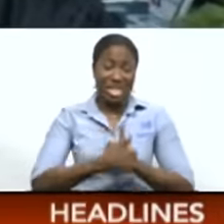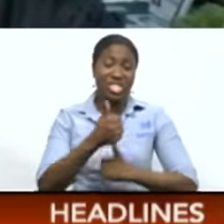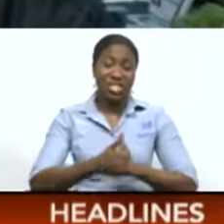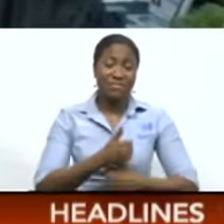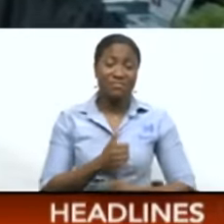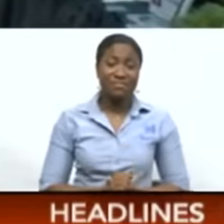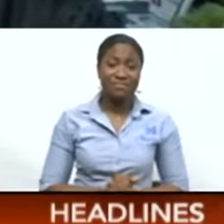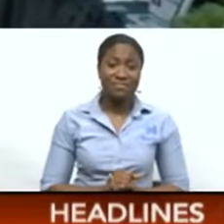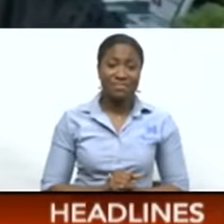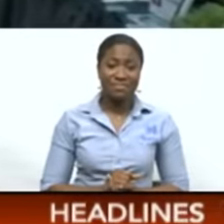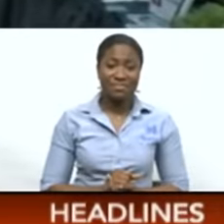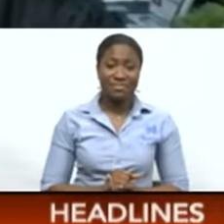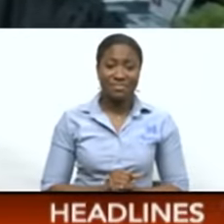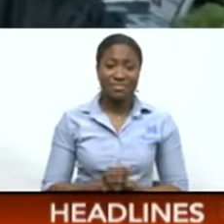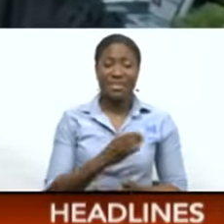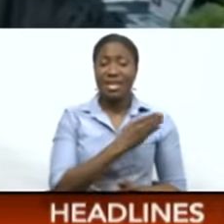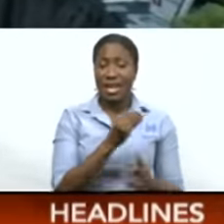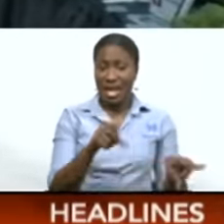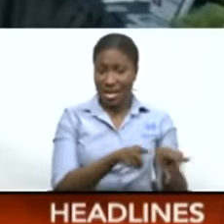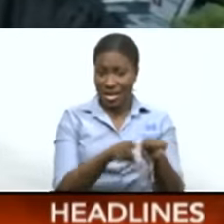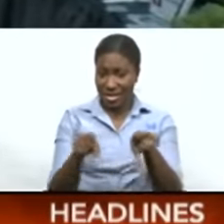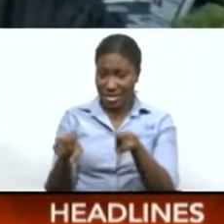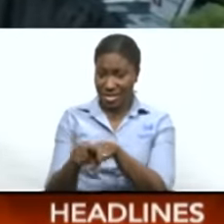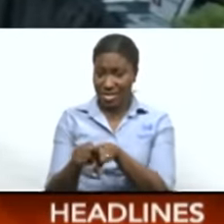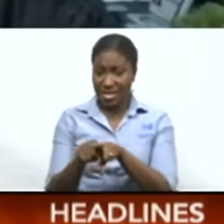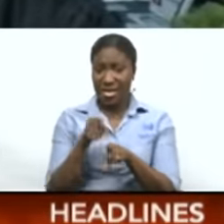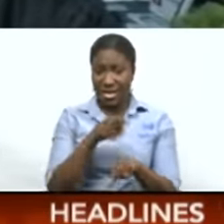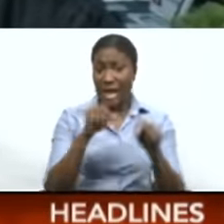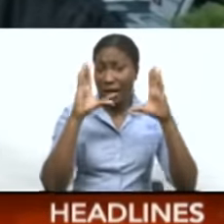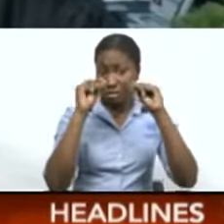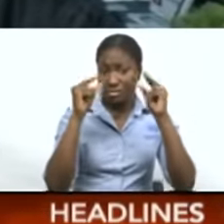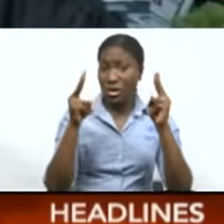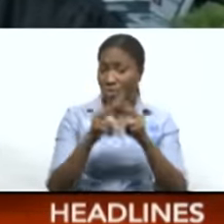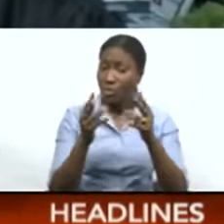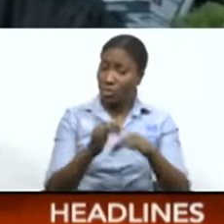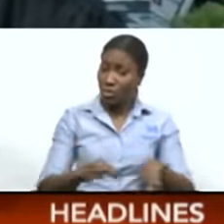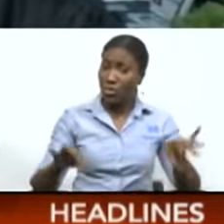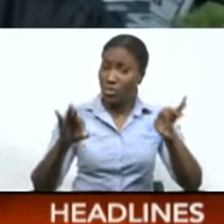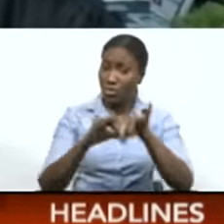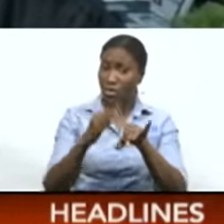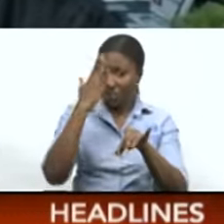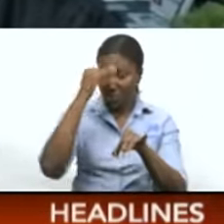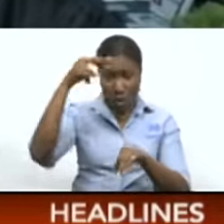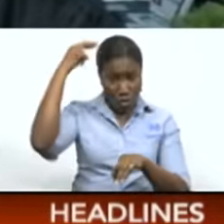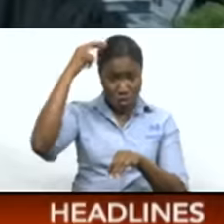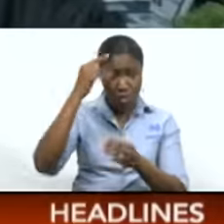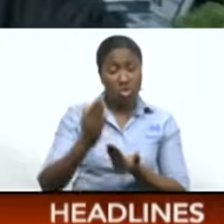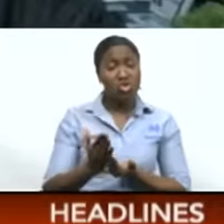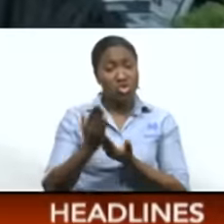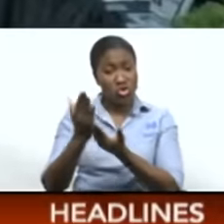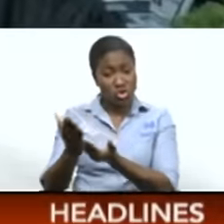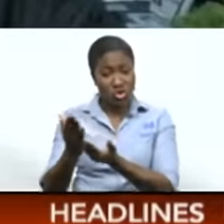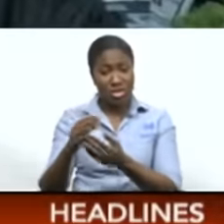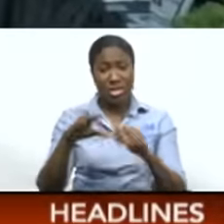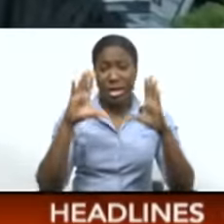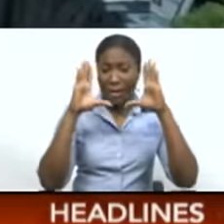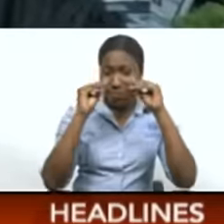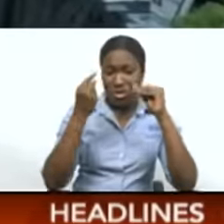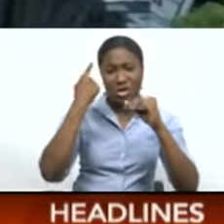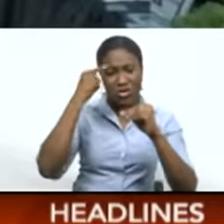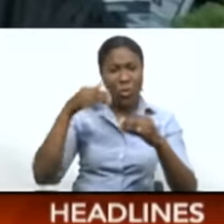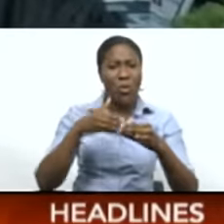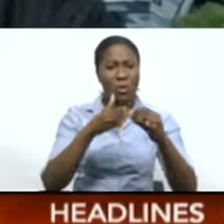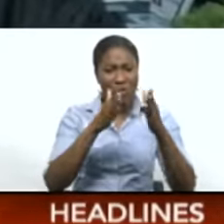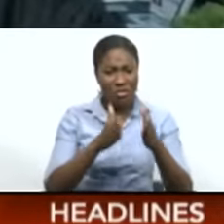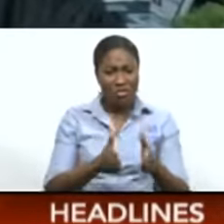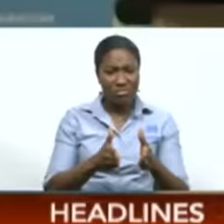In recognizing the significance of the summit, Prime Minister Dr. Rowley suggested that going forward, the meeting among leaders is organized